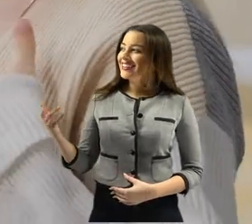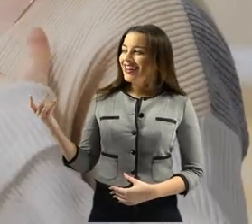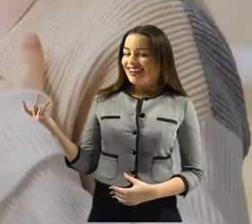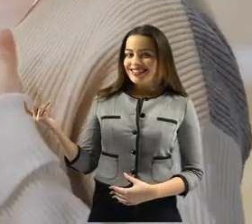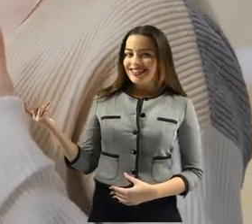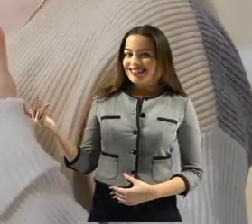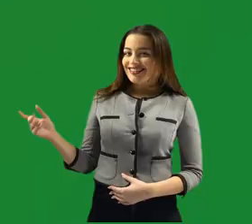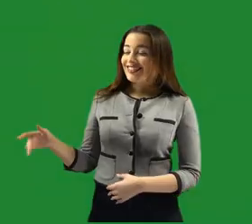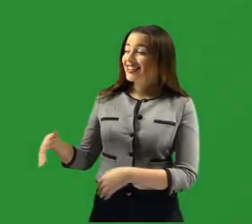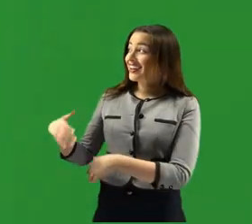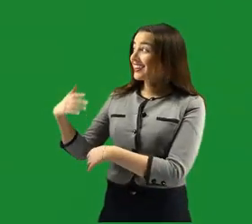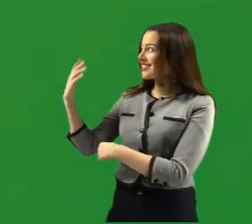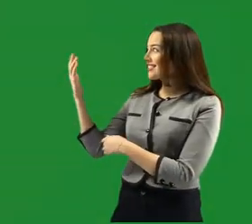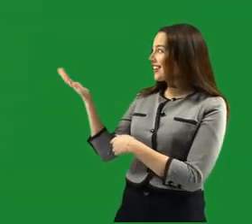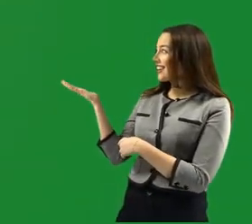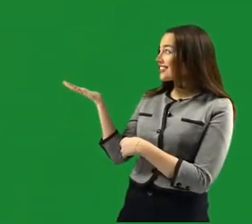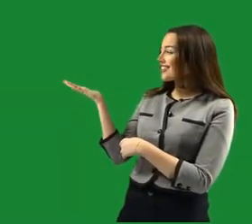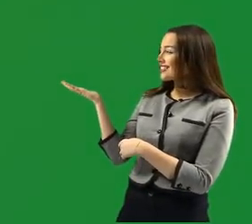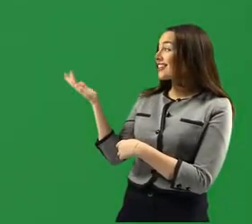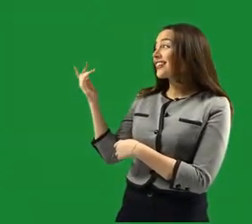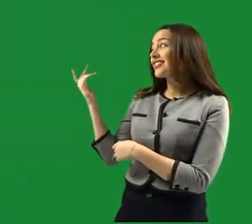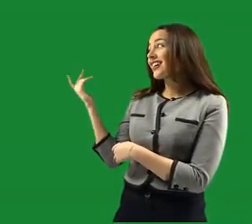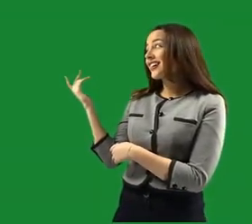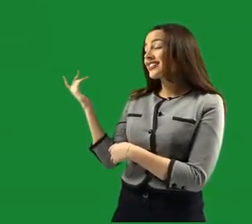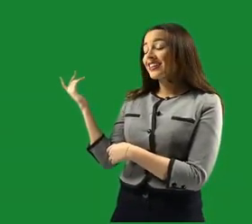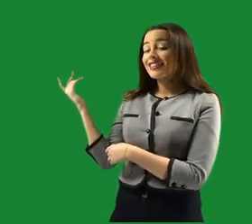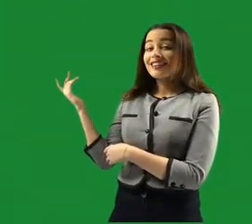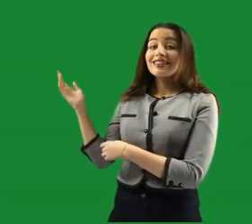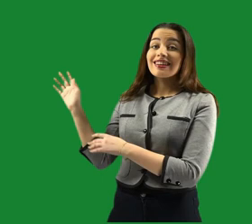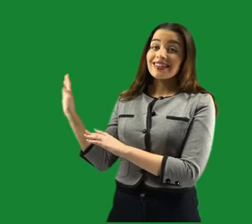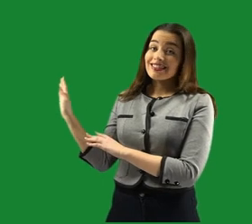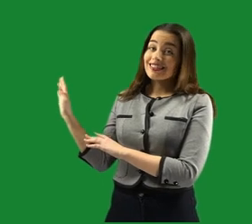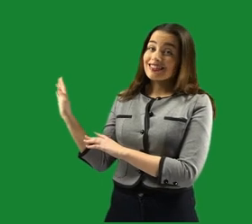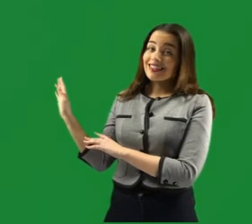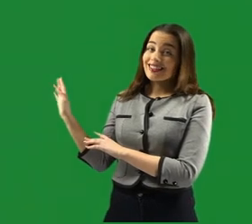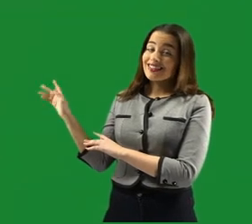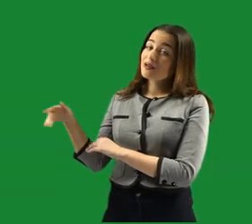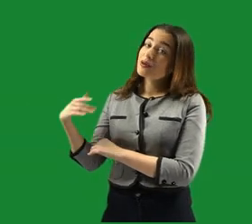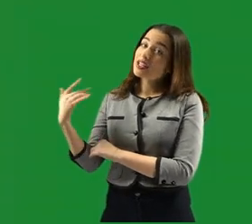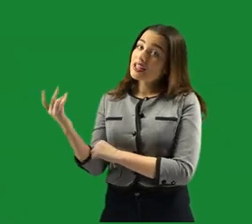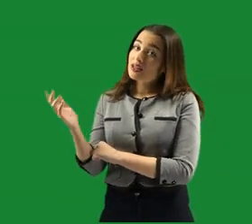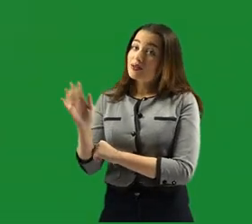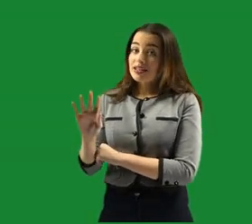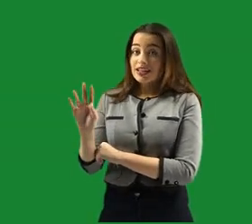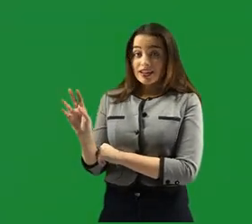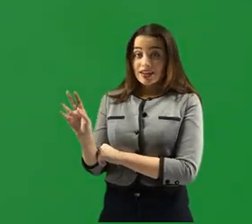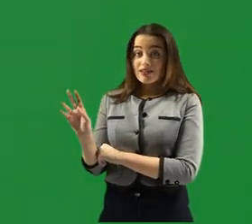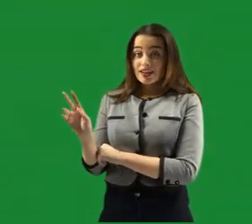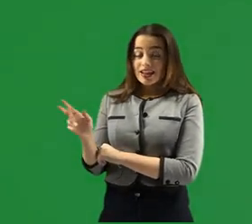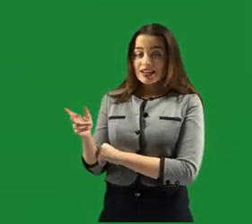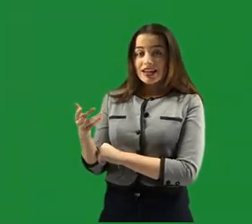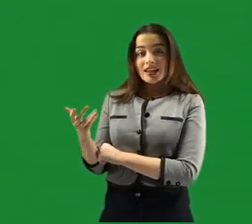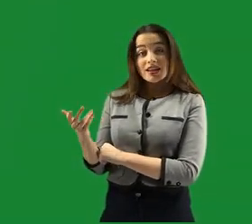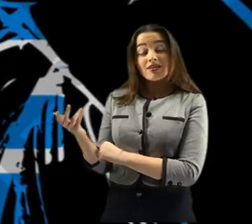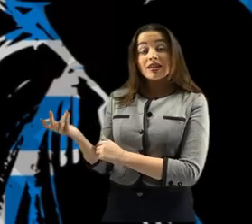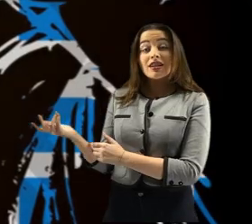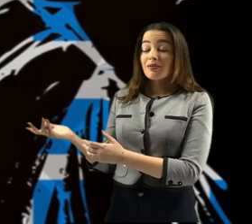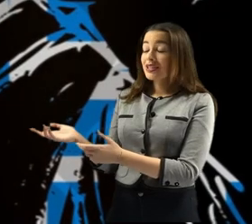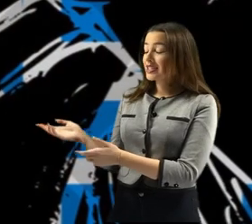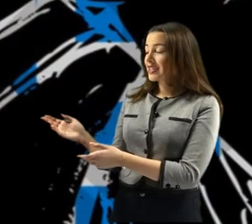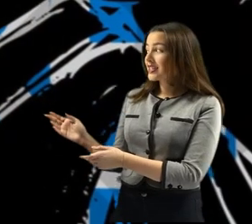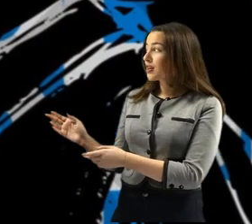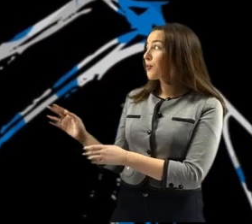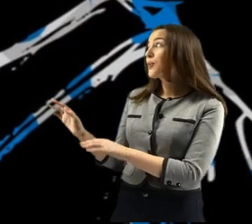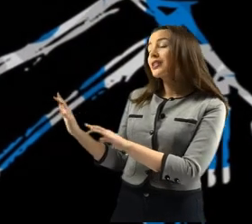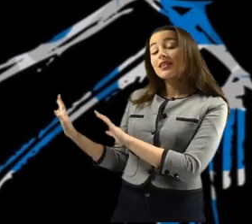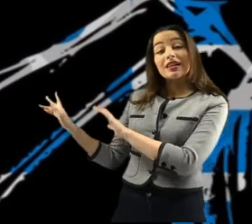sound but on sight. They think in sign language. Sign language with its gestures and movements becomes their internal monologue. And this